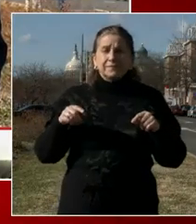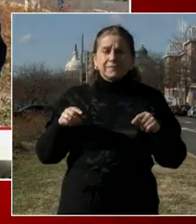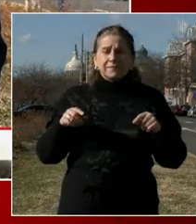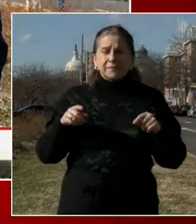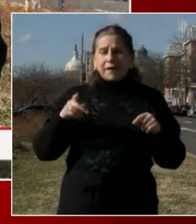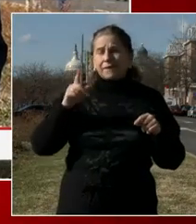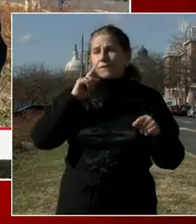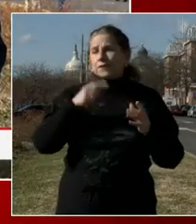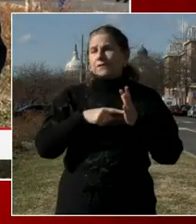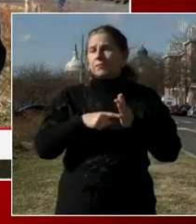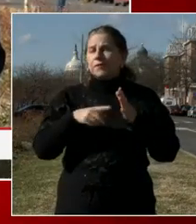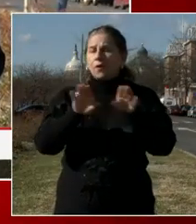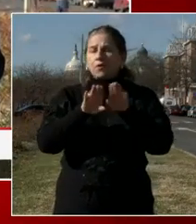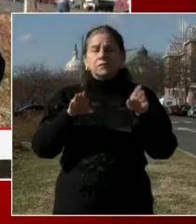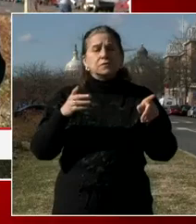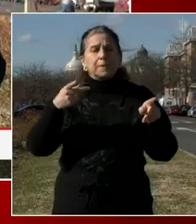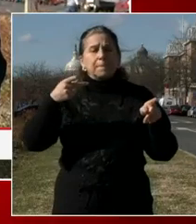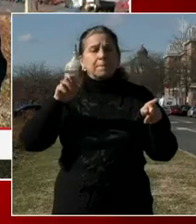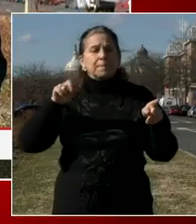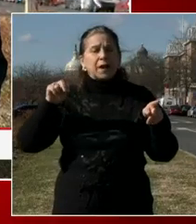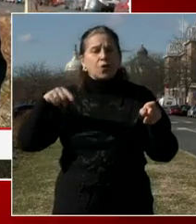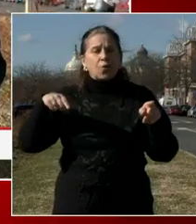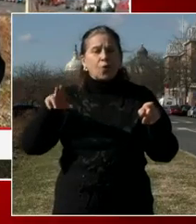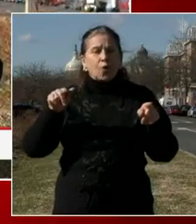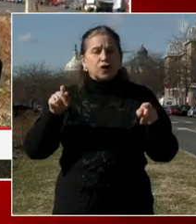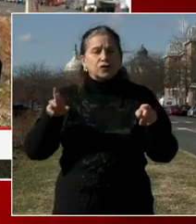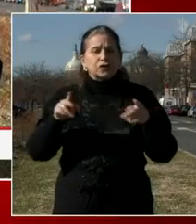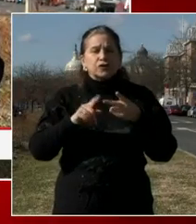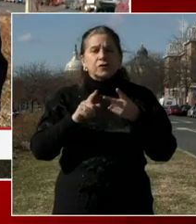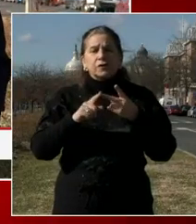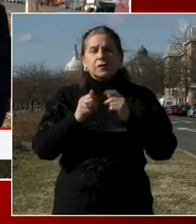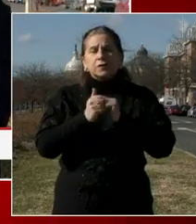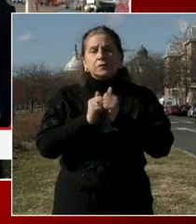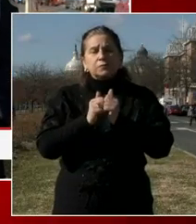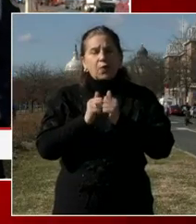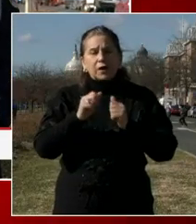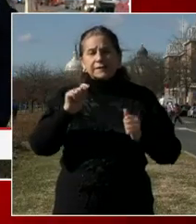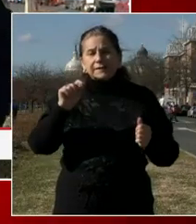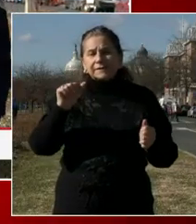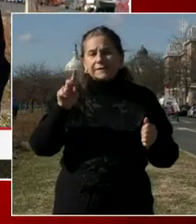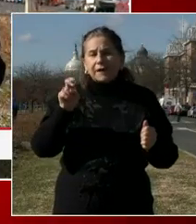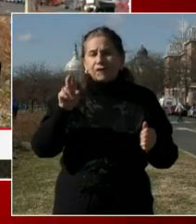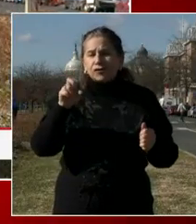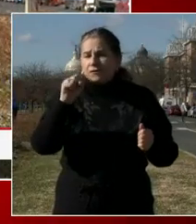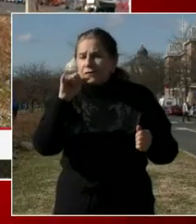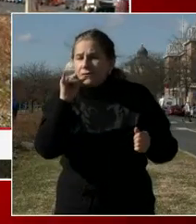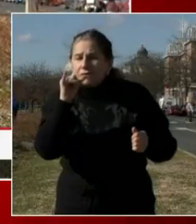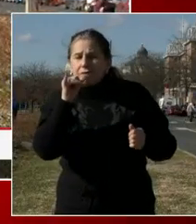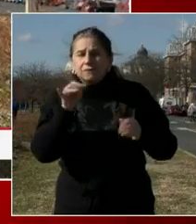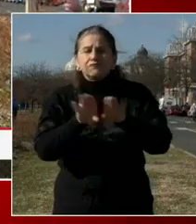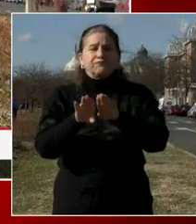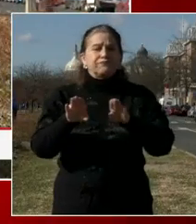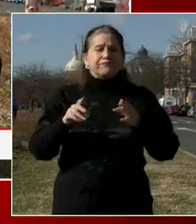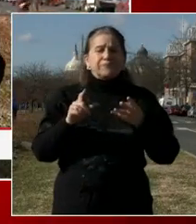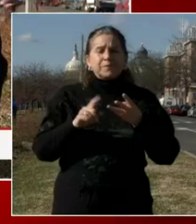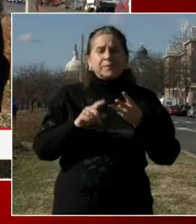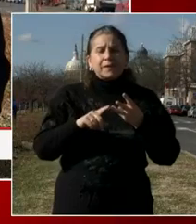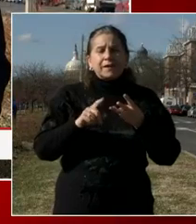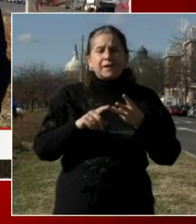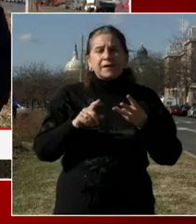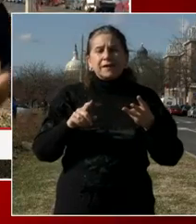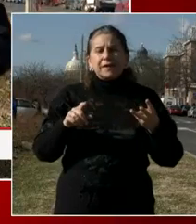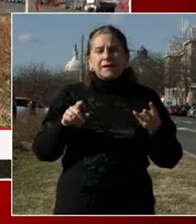Tavern and Jose Andres, who have fed thousands of our troops, um, during during this time with meals